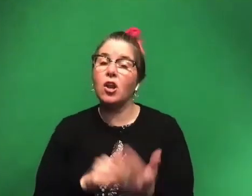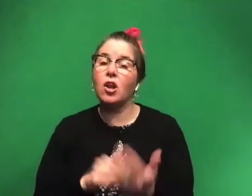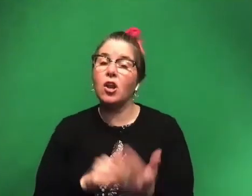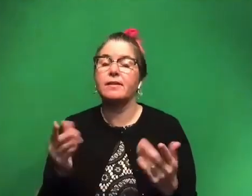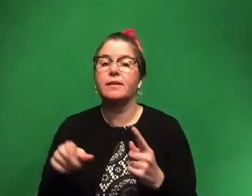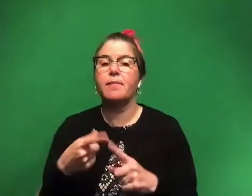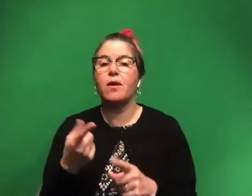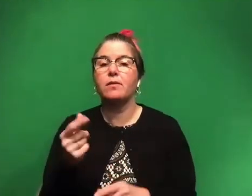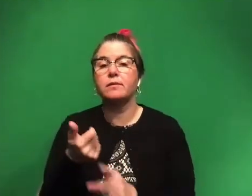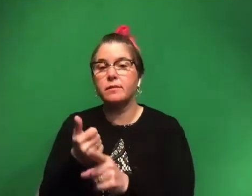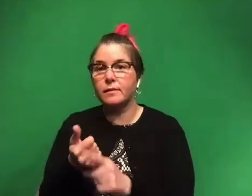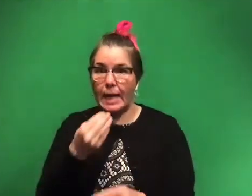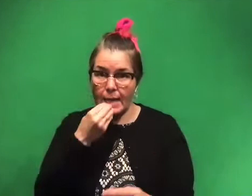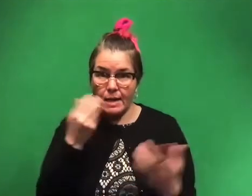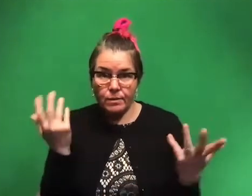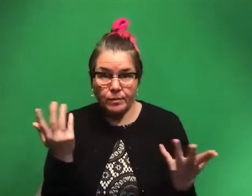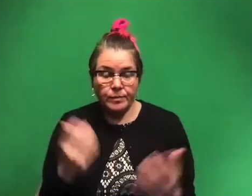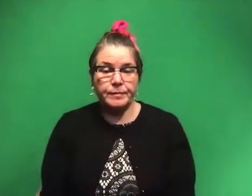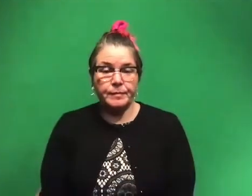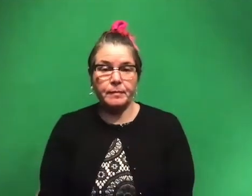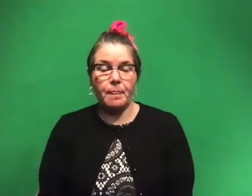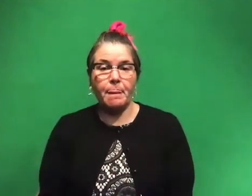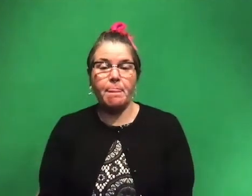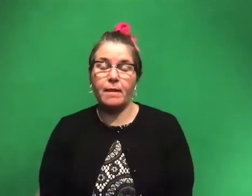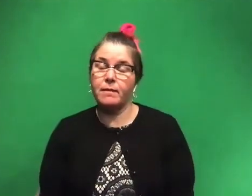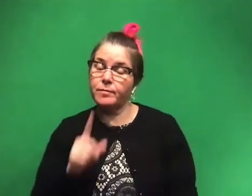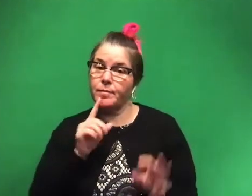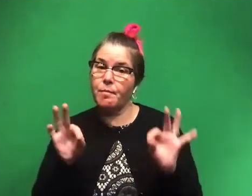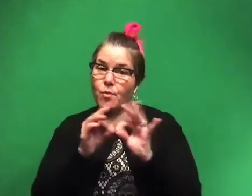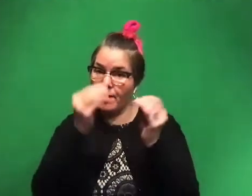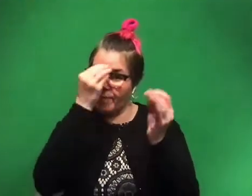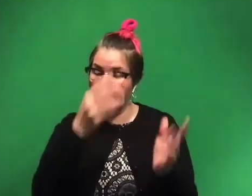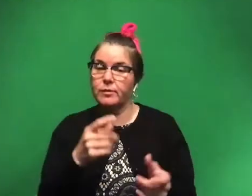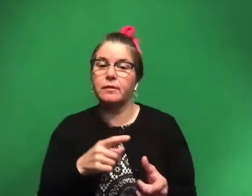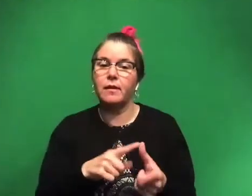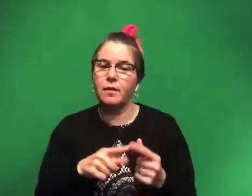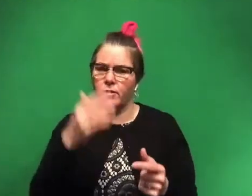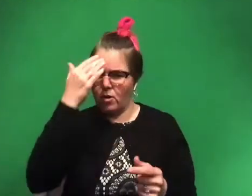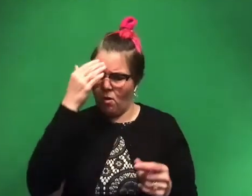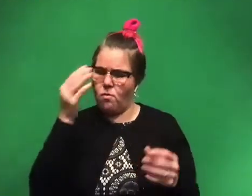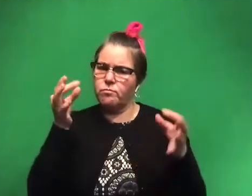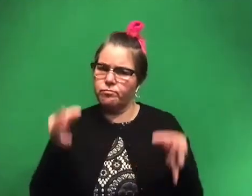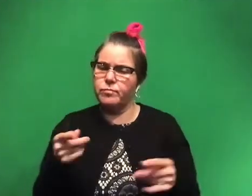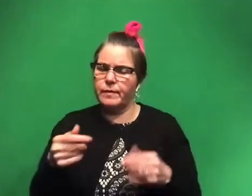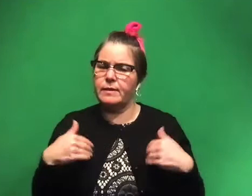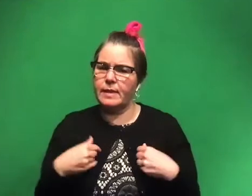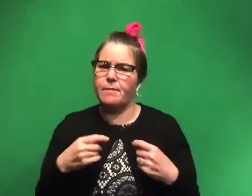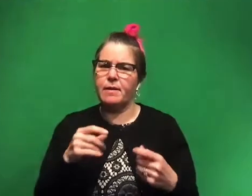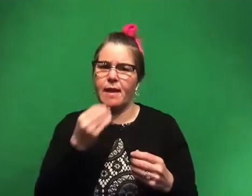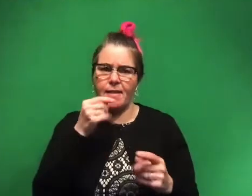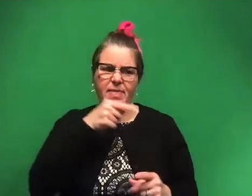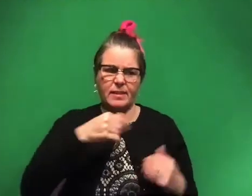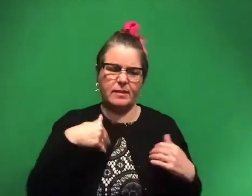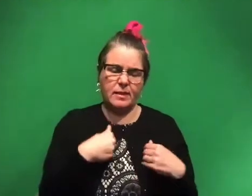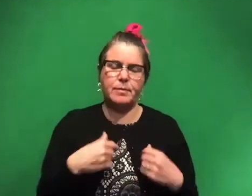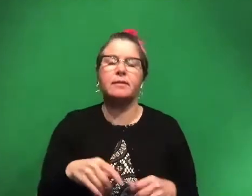what those dinosaurs ate. And that's super important because then you can, you can know for sure this animal ate this animal. Um,